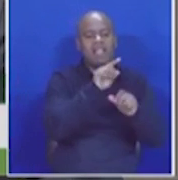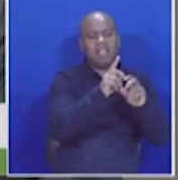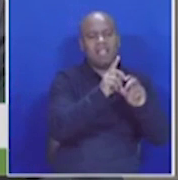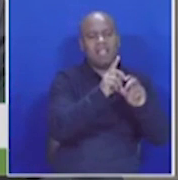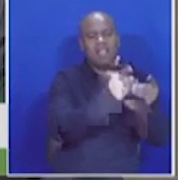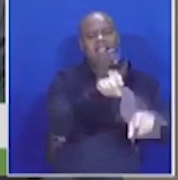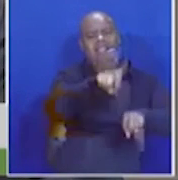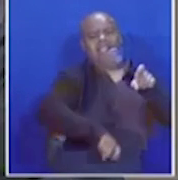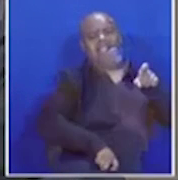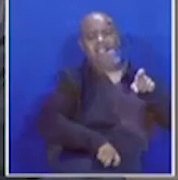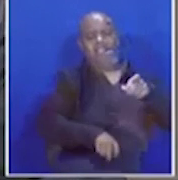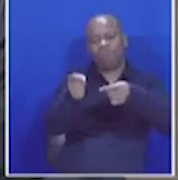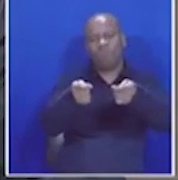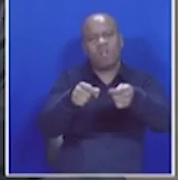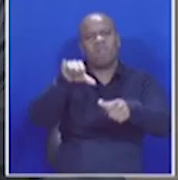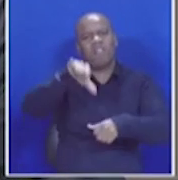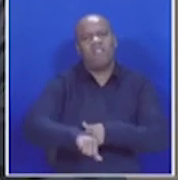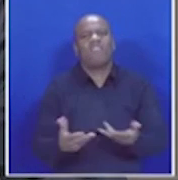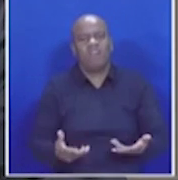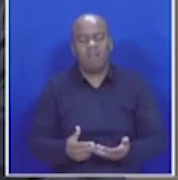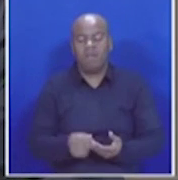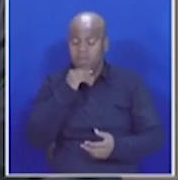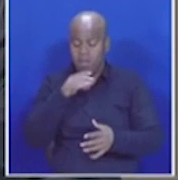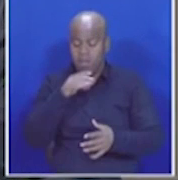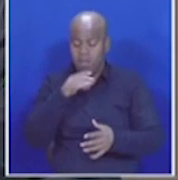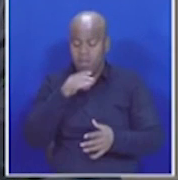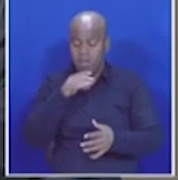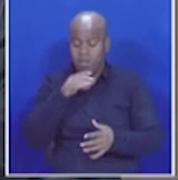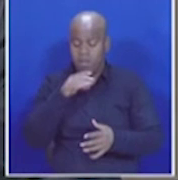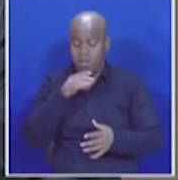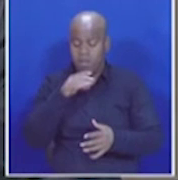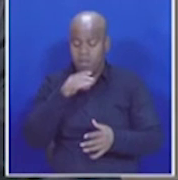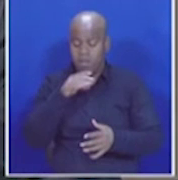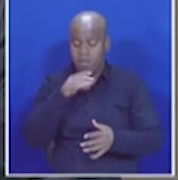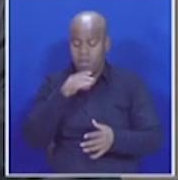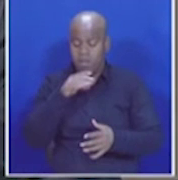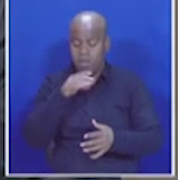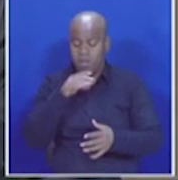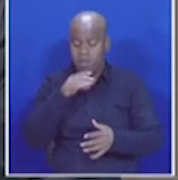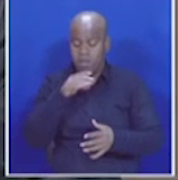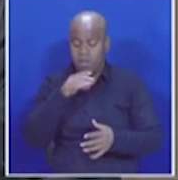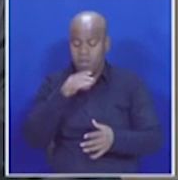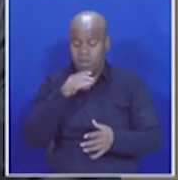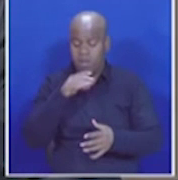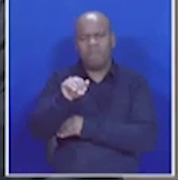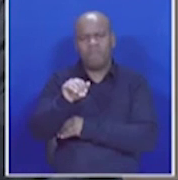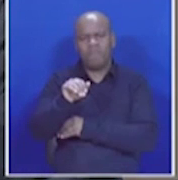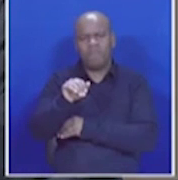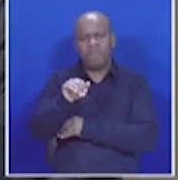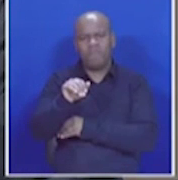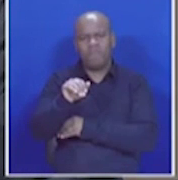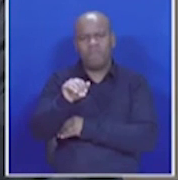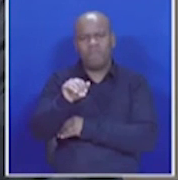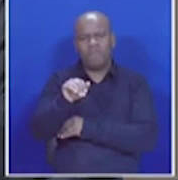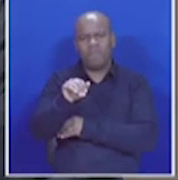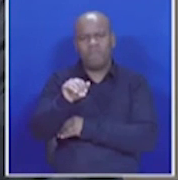The Department previously admitted that South Africa has more than 200 unofficial entry points. That is where the biggest challenge in